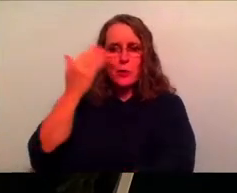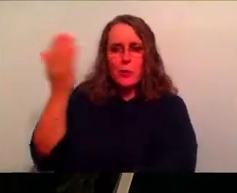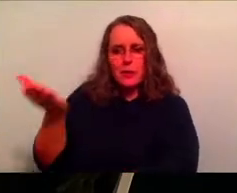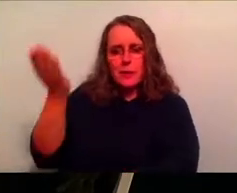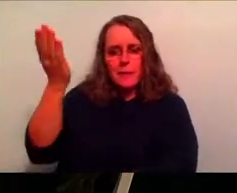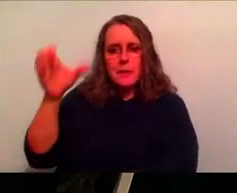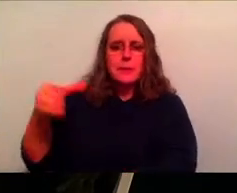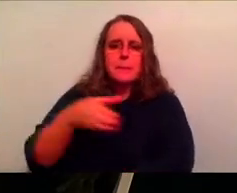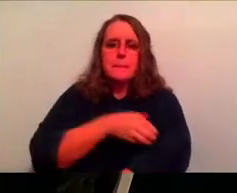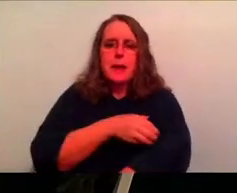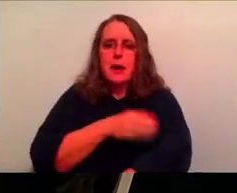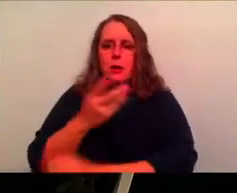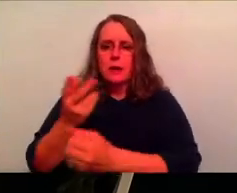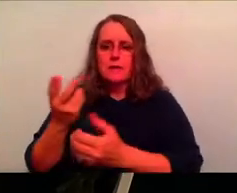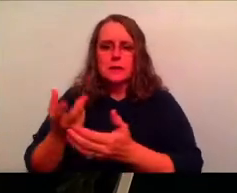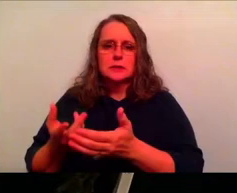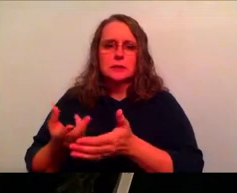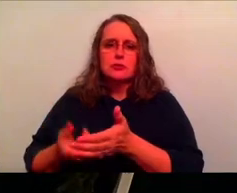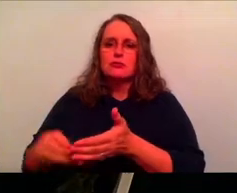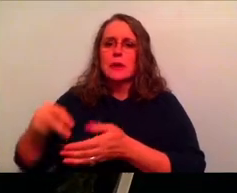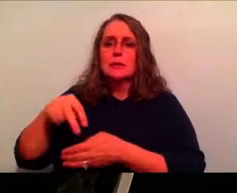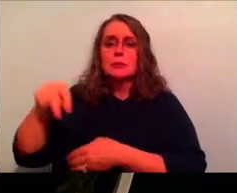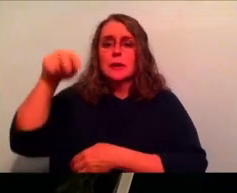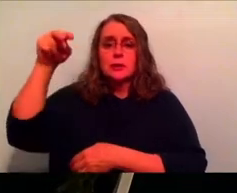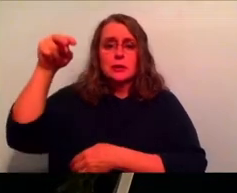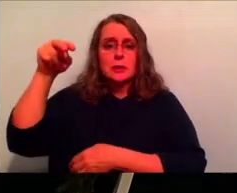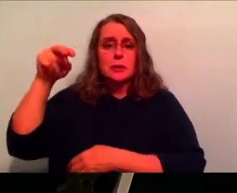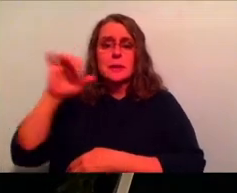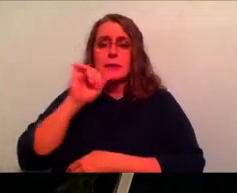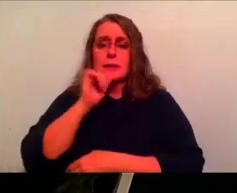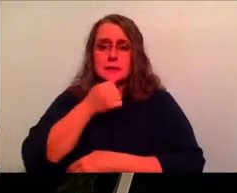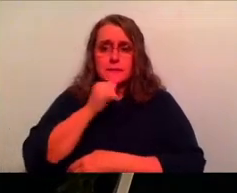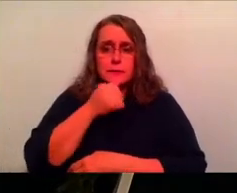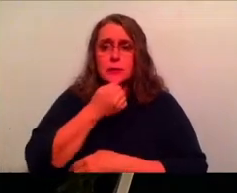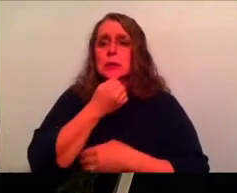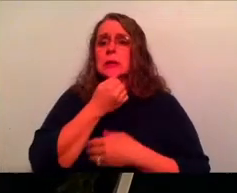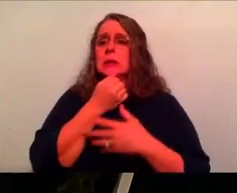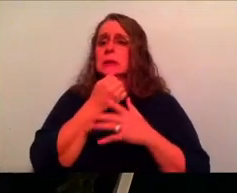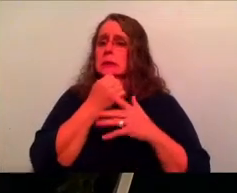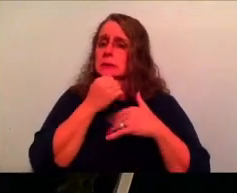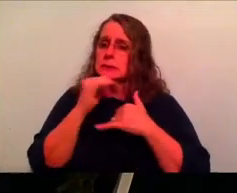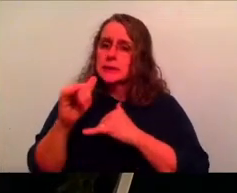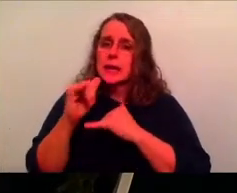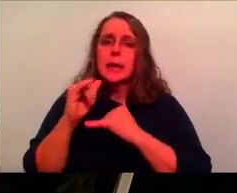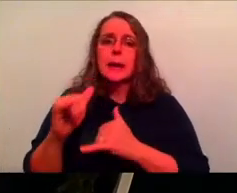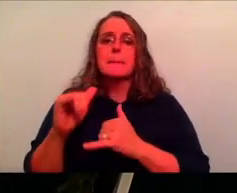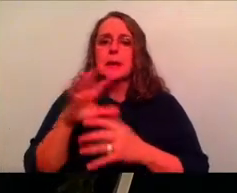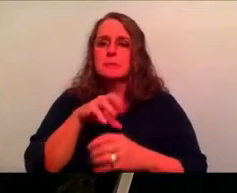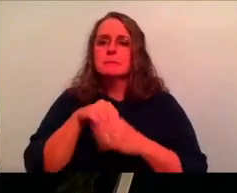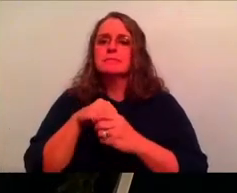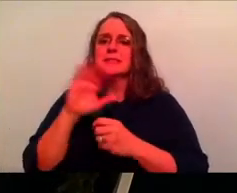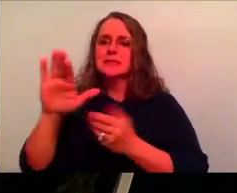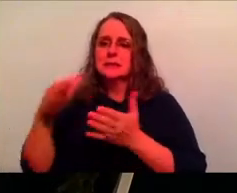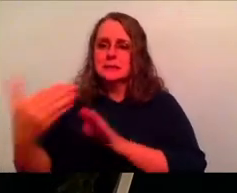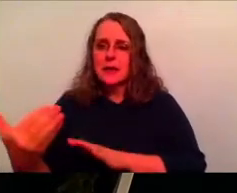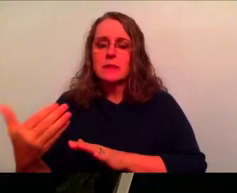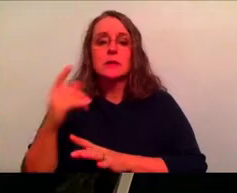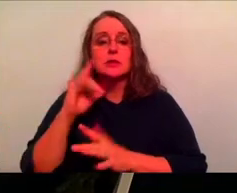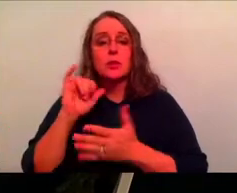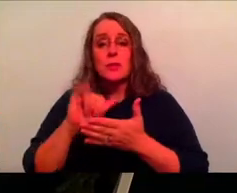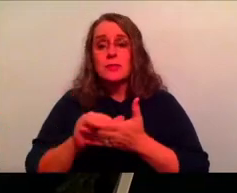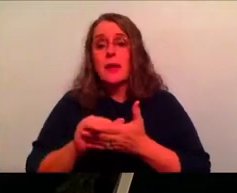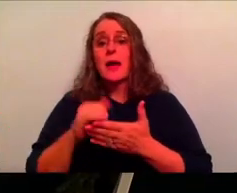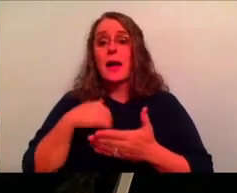resurrection and may share his sufferings, becoming like him in his death, that by any means possible, I may attain the resurrection